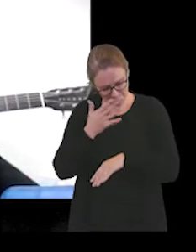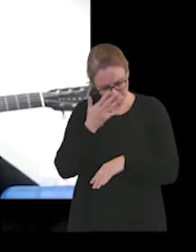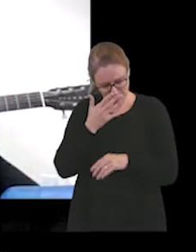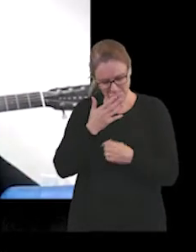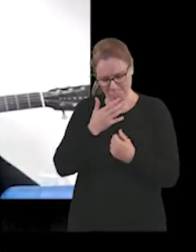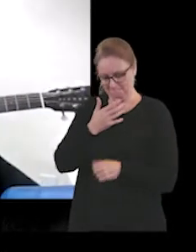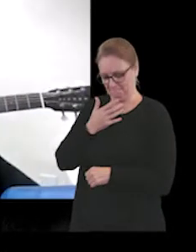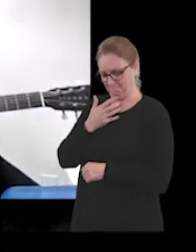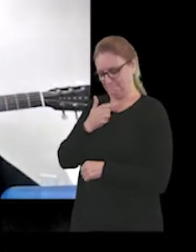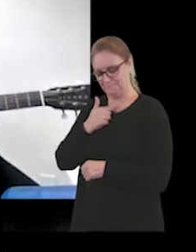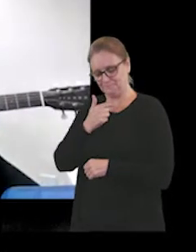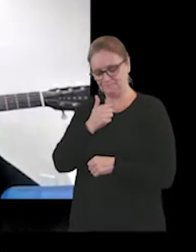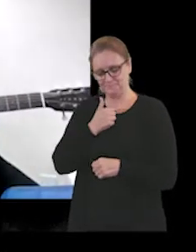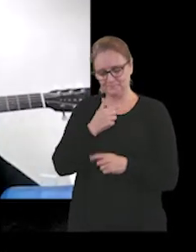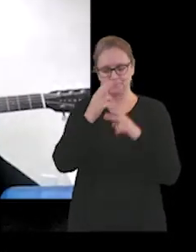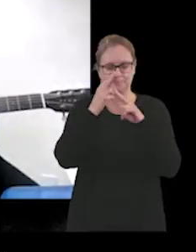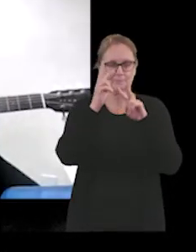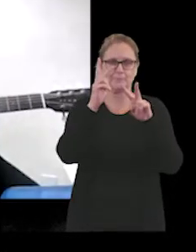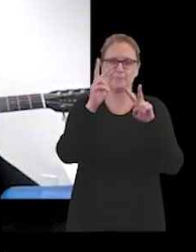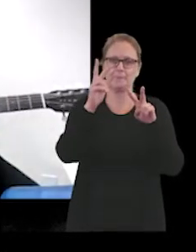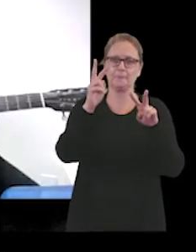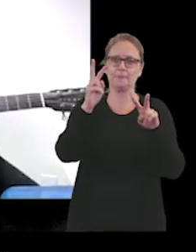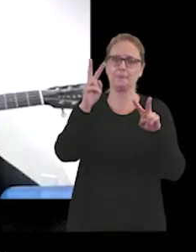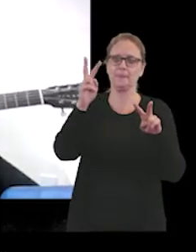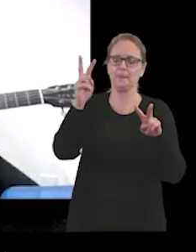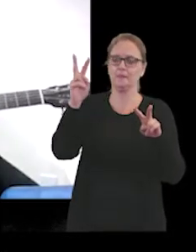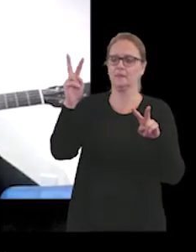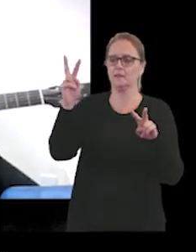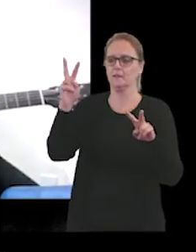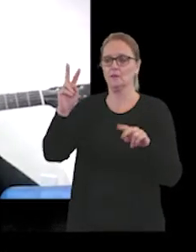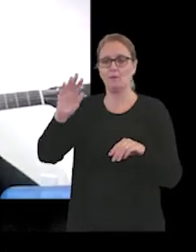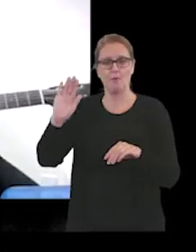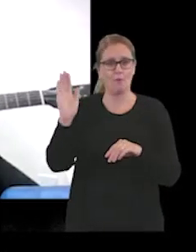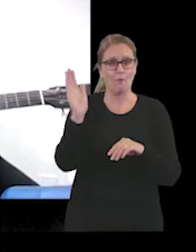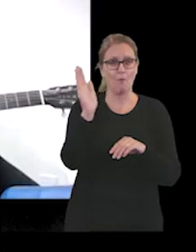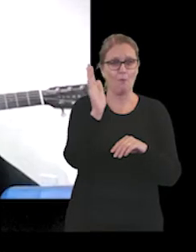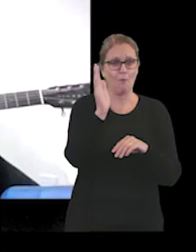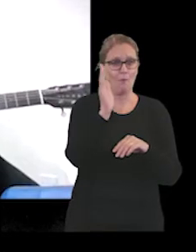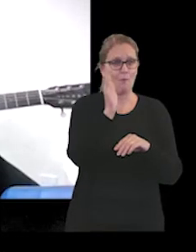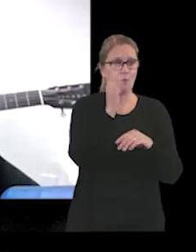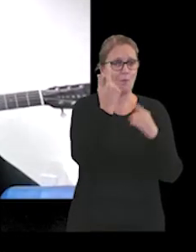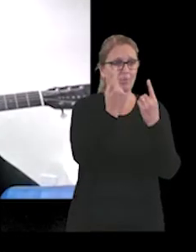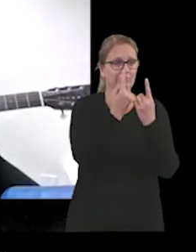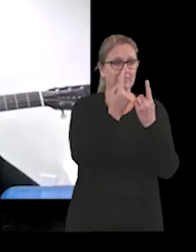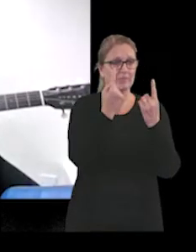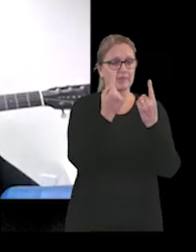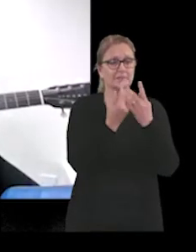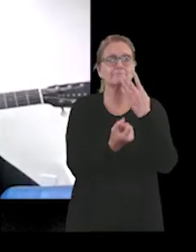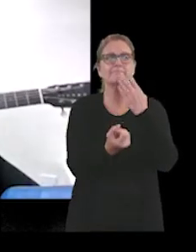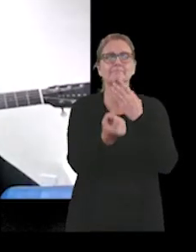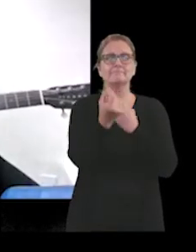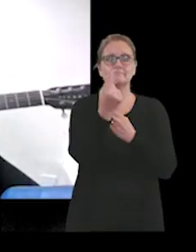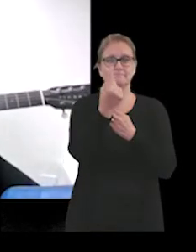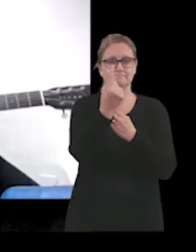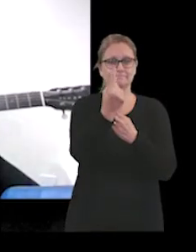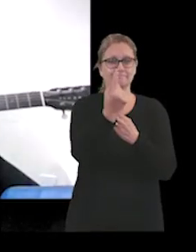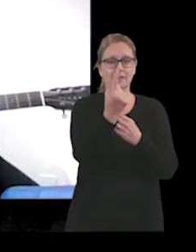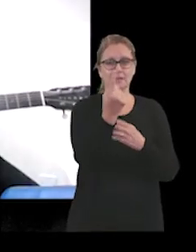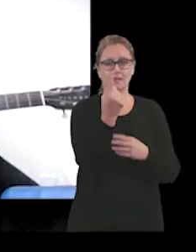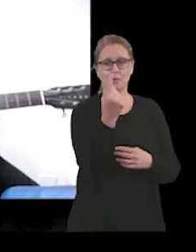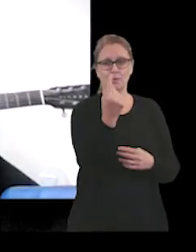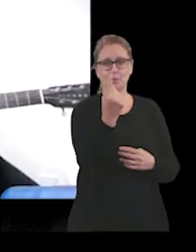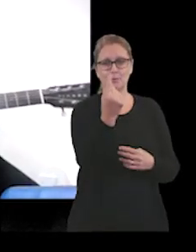And now I see. How everything has come to me. As a candle